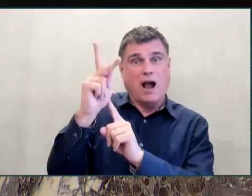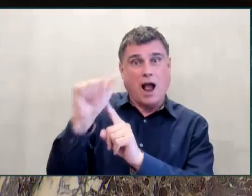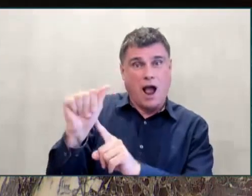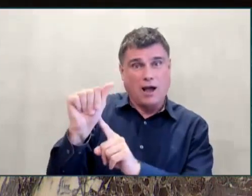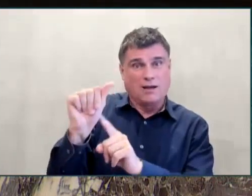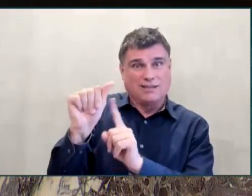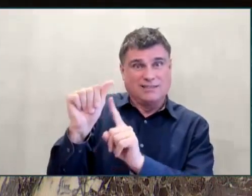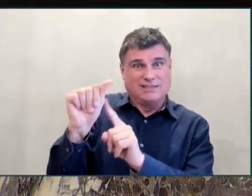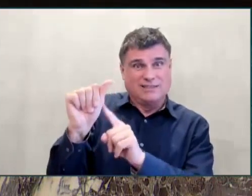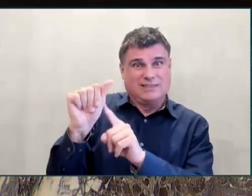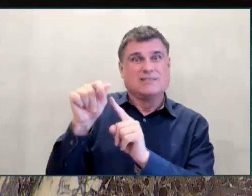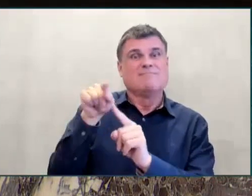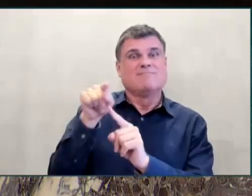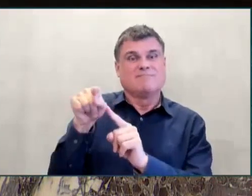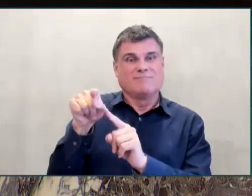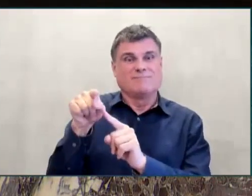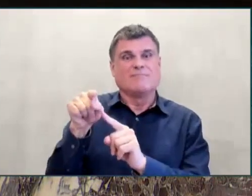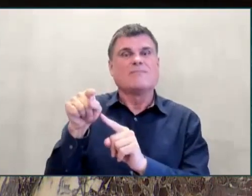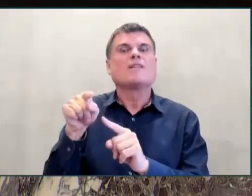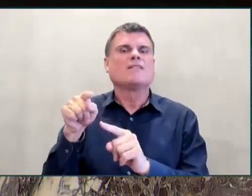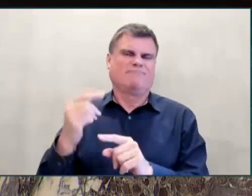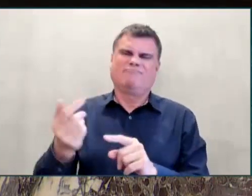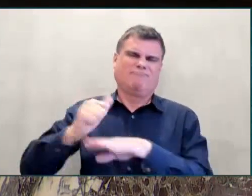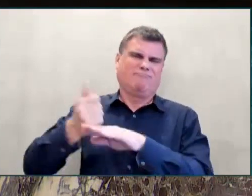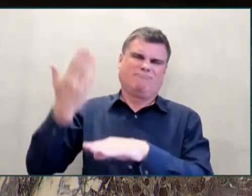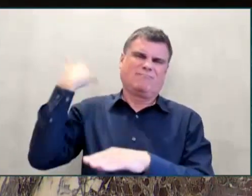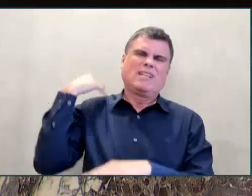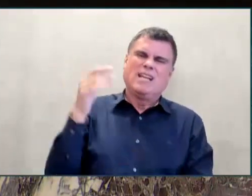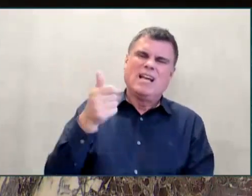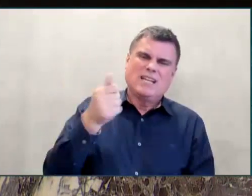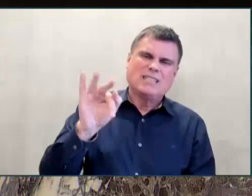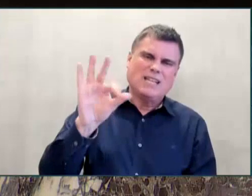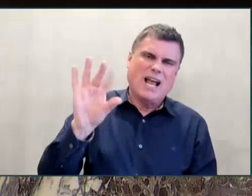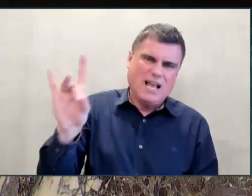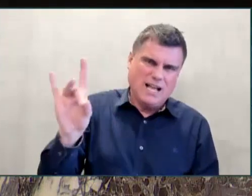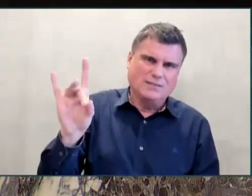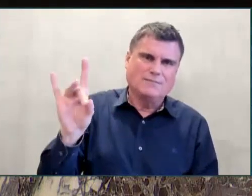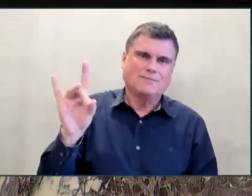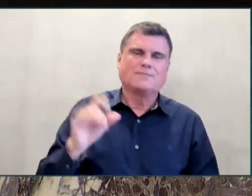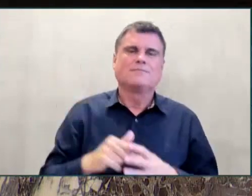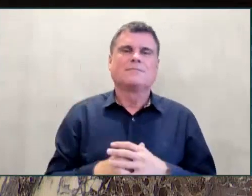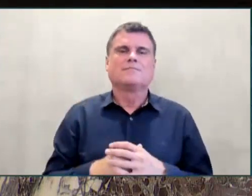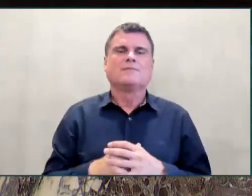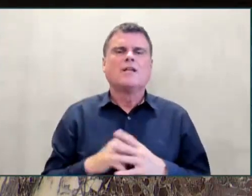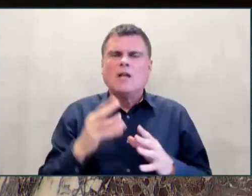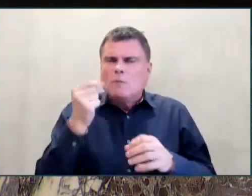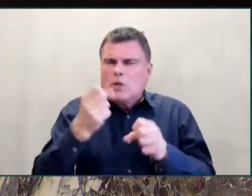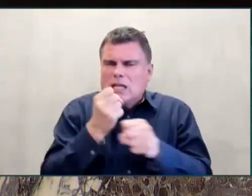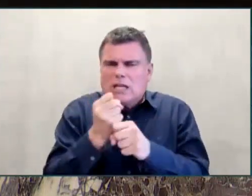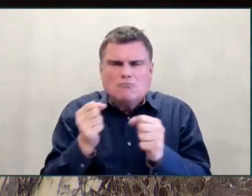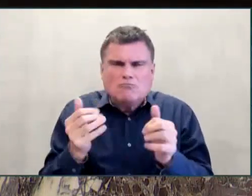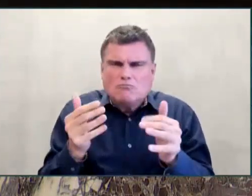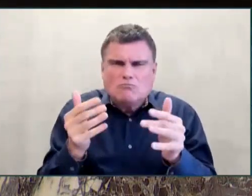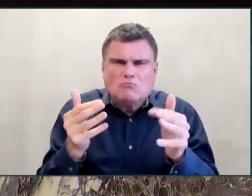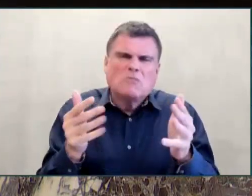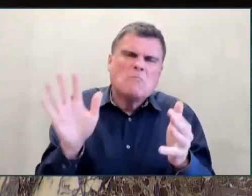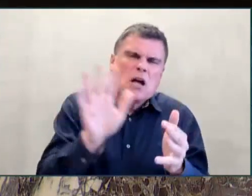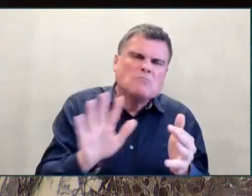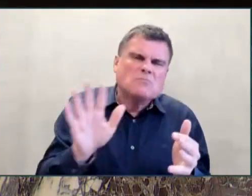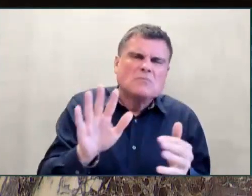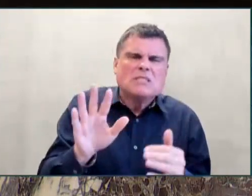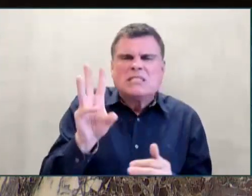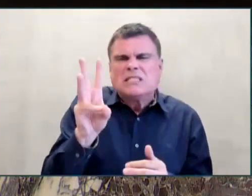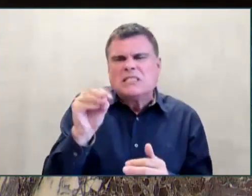first few years, it grew to 60,000 attendees and by 2019 it was attracting close to